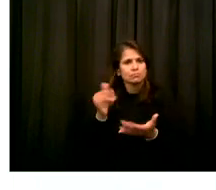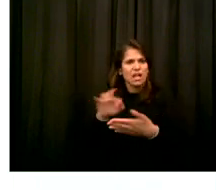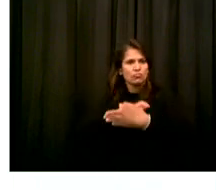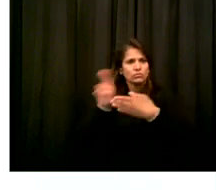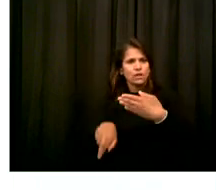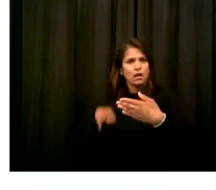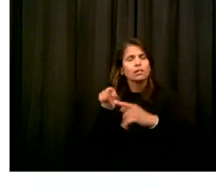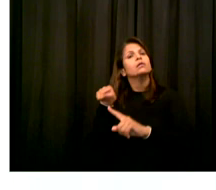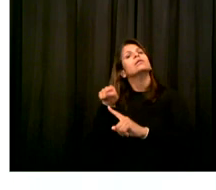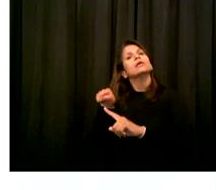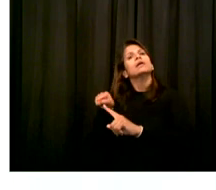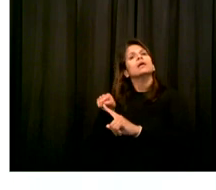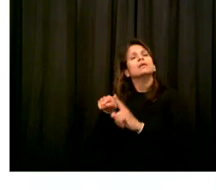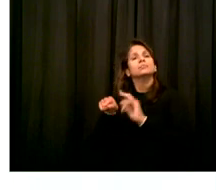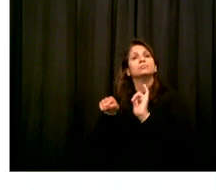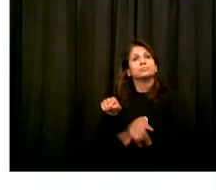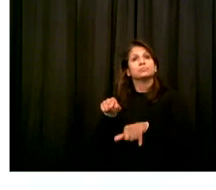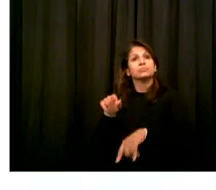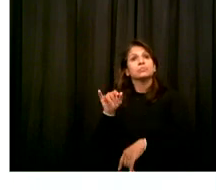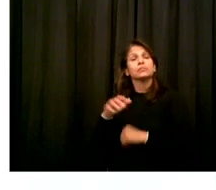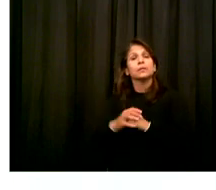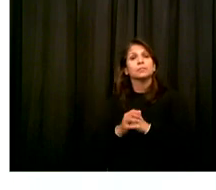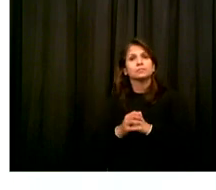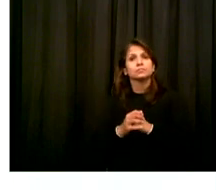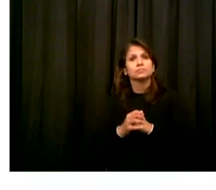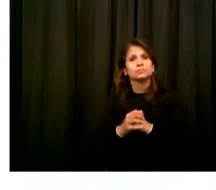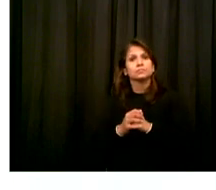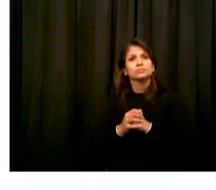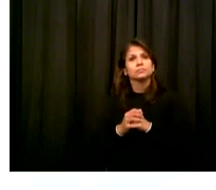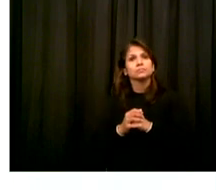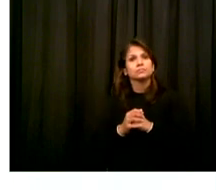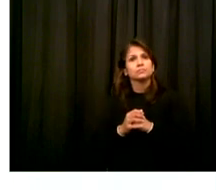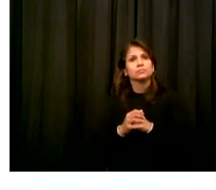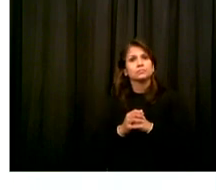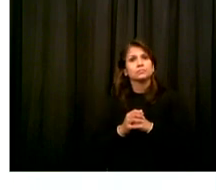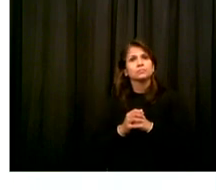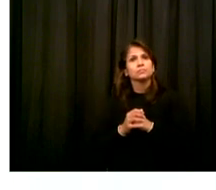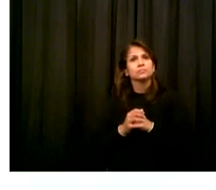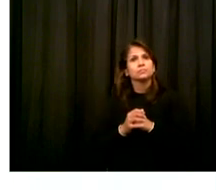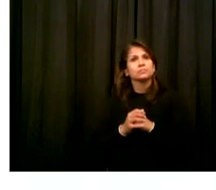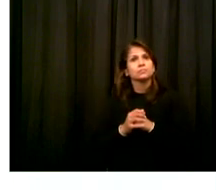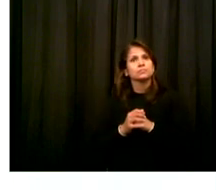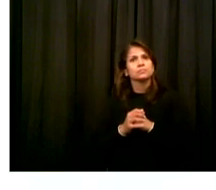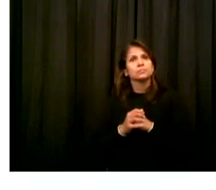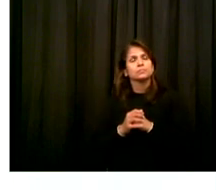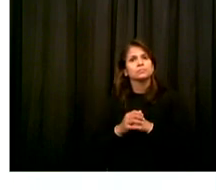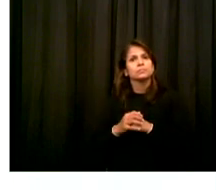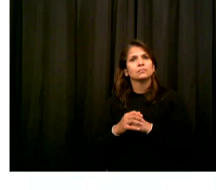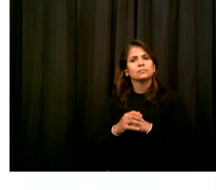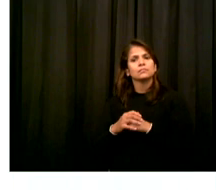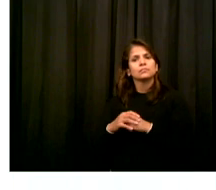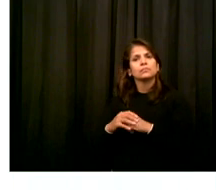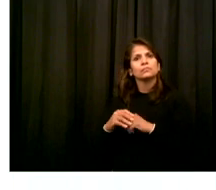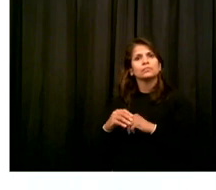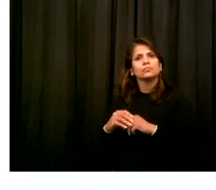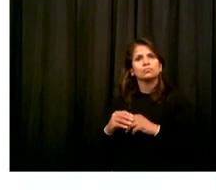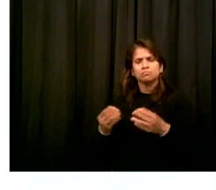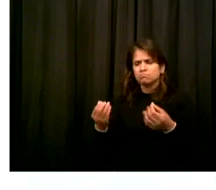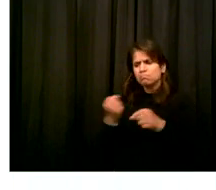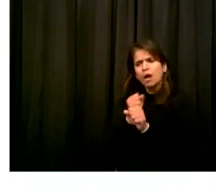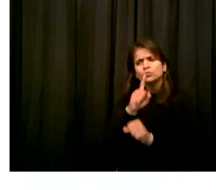that is a focus with respect to ensuring that those turnaround times continue to